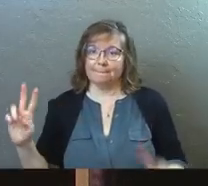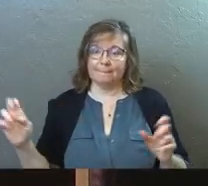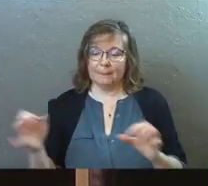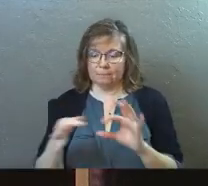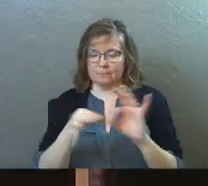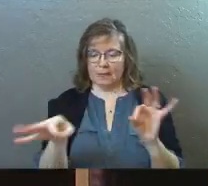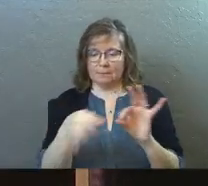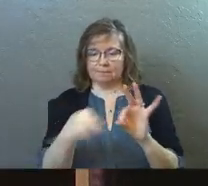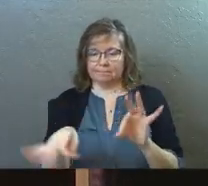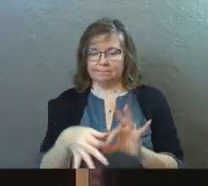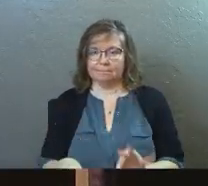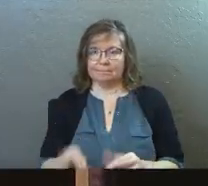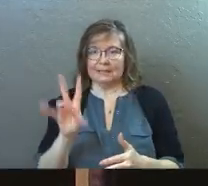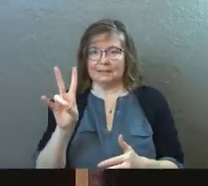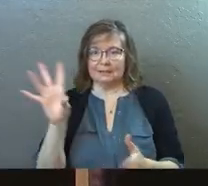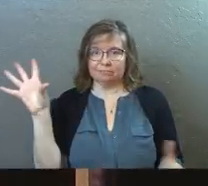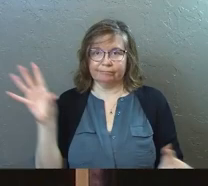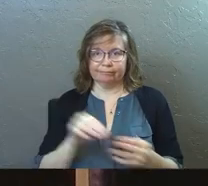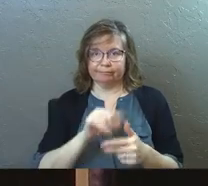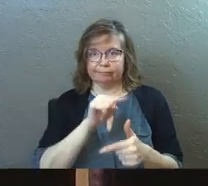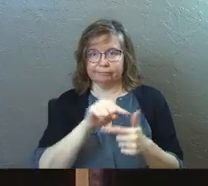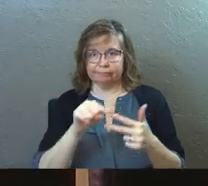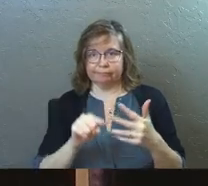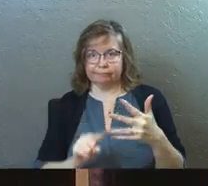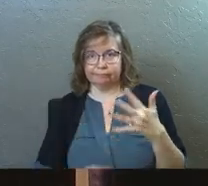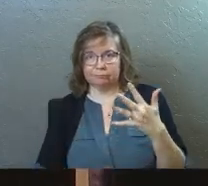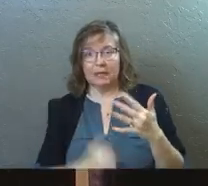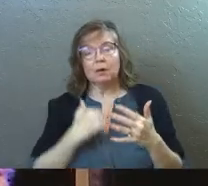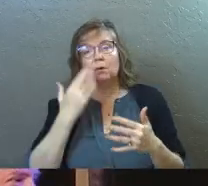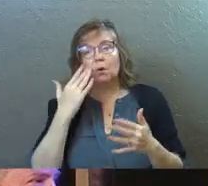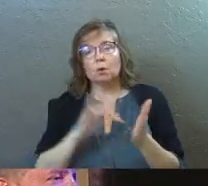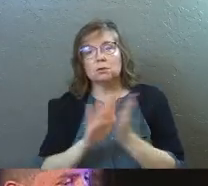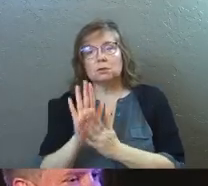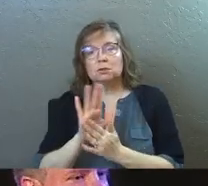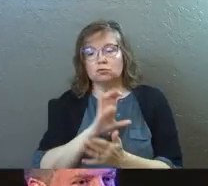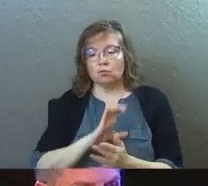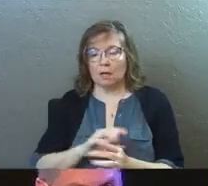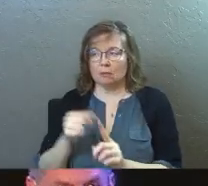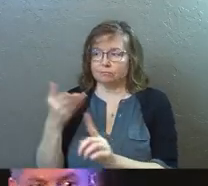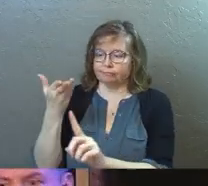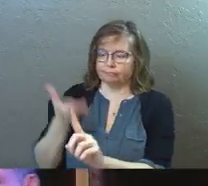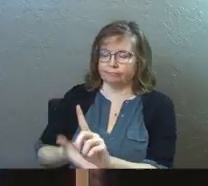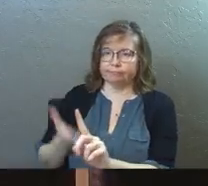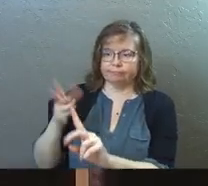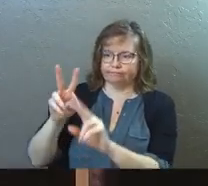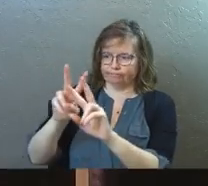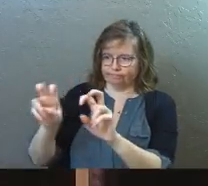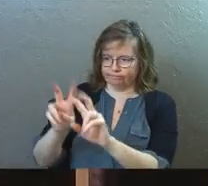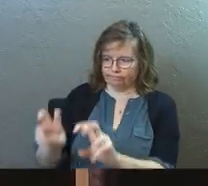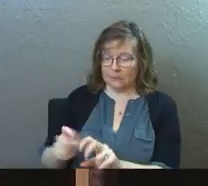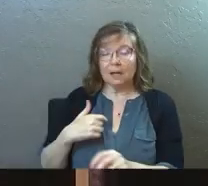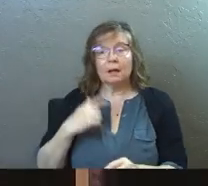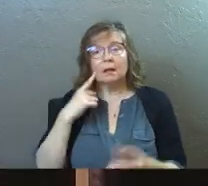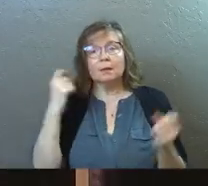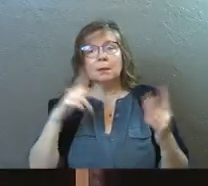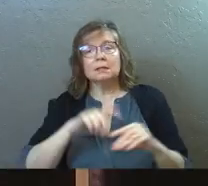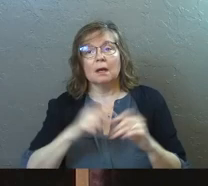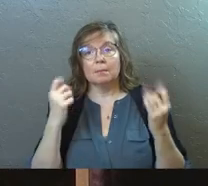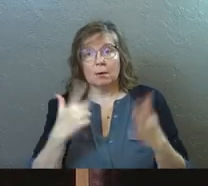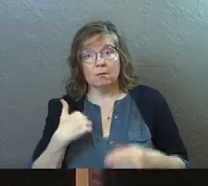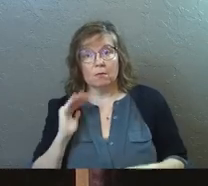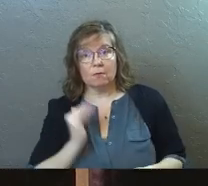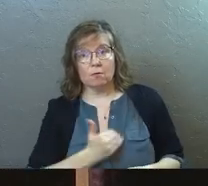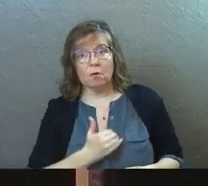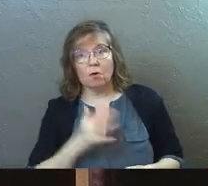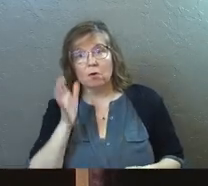Am statements of Jesus Christ, getting to know Jesus Christ more deeply. And I'd make this contention to you. I think a lot of times, many